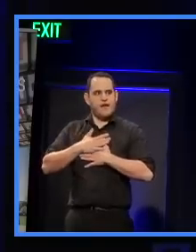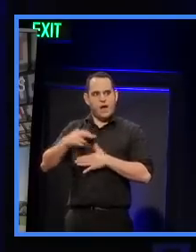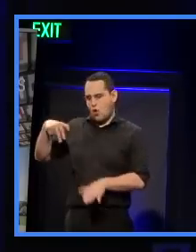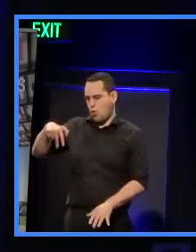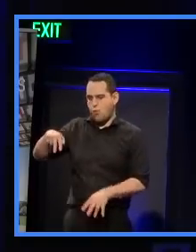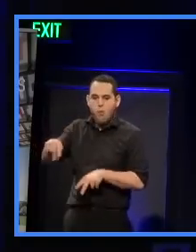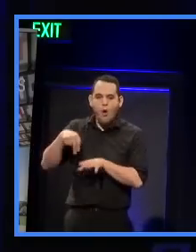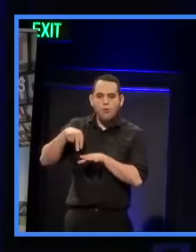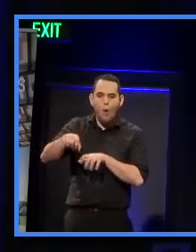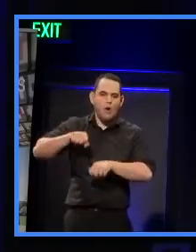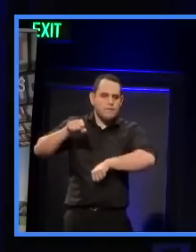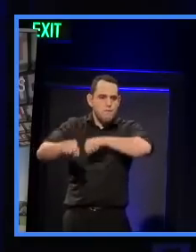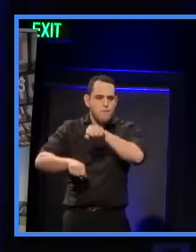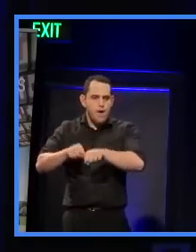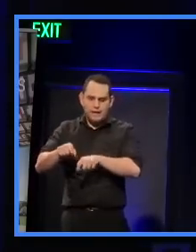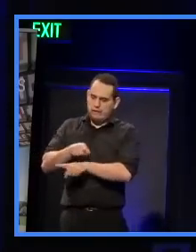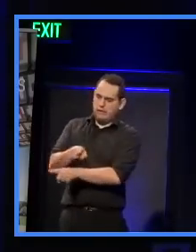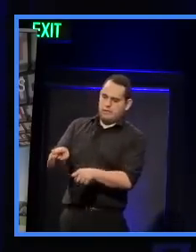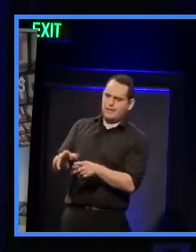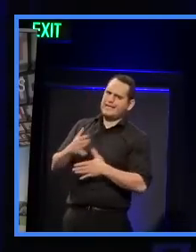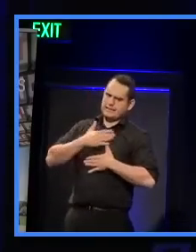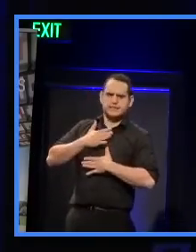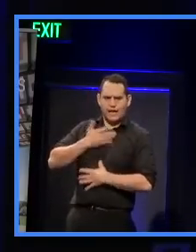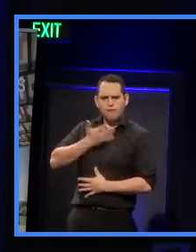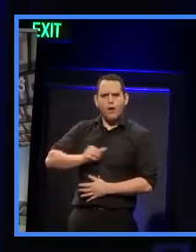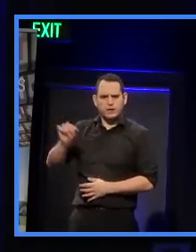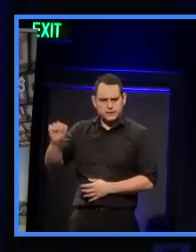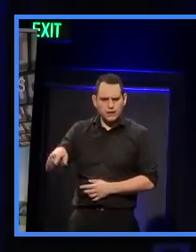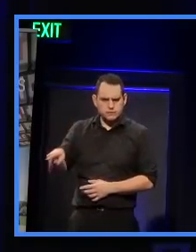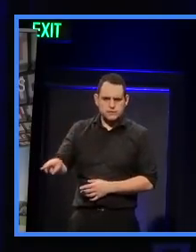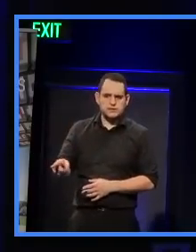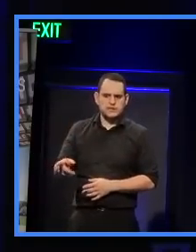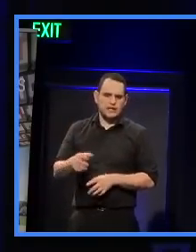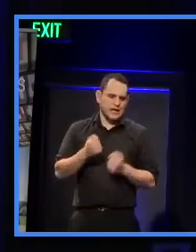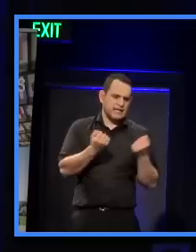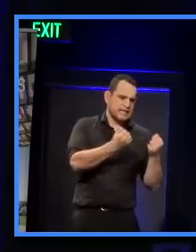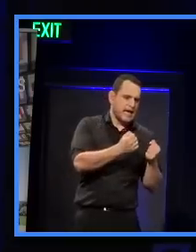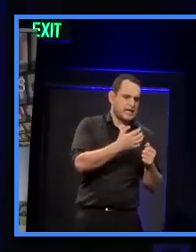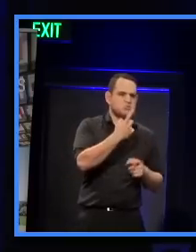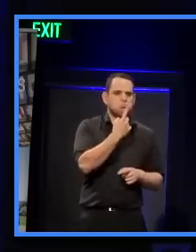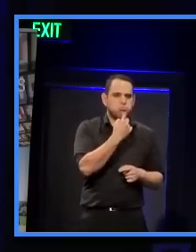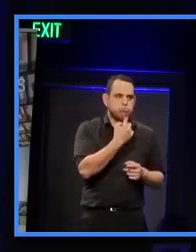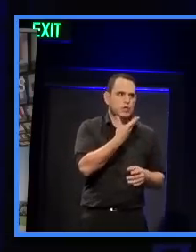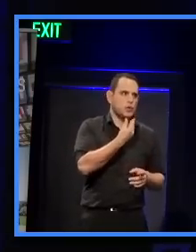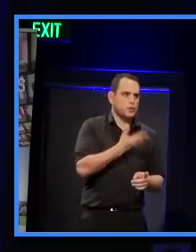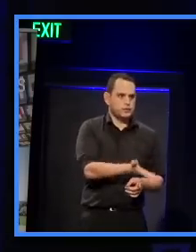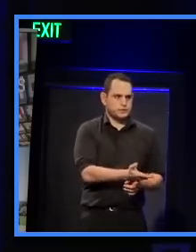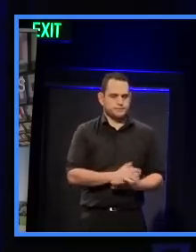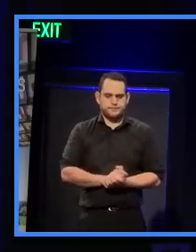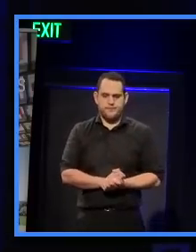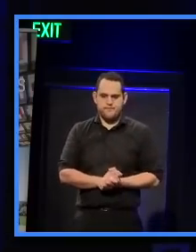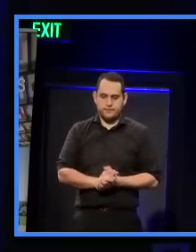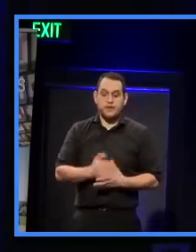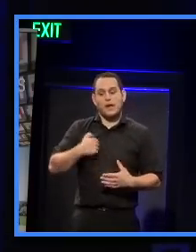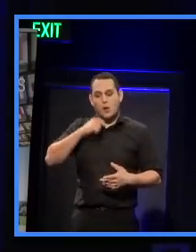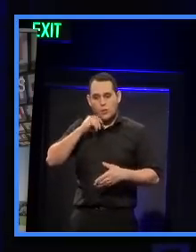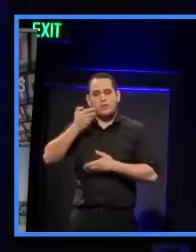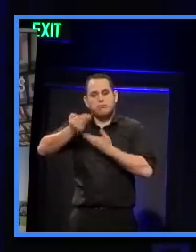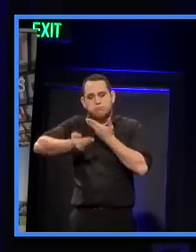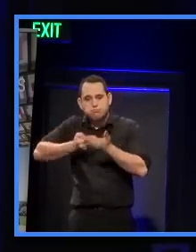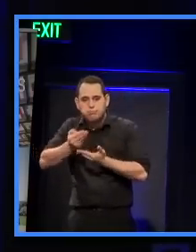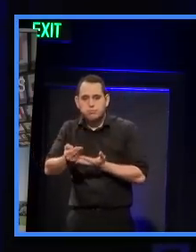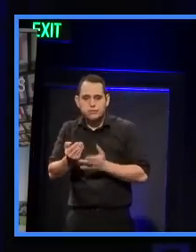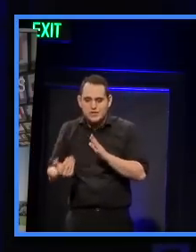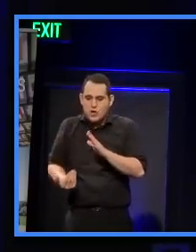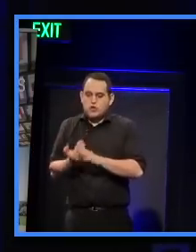are walking, people on bikes, people who are doing things other than cars. And as you'll see as I go through some of the earlier iterations of this area,